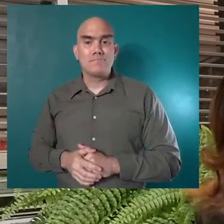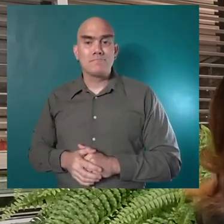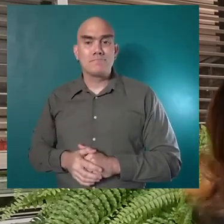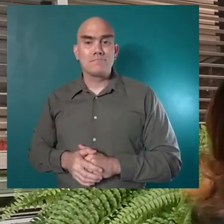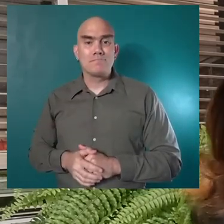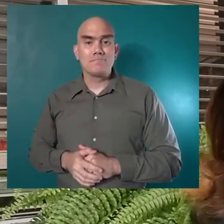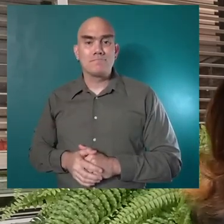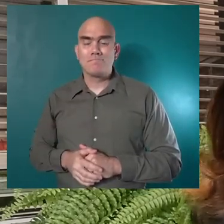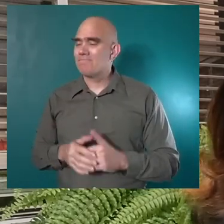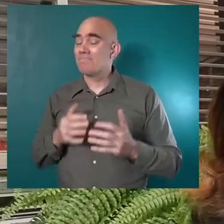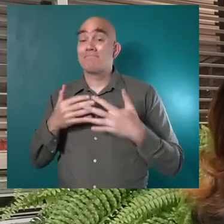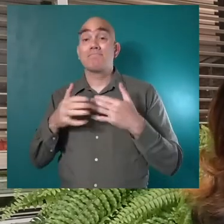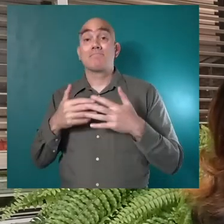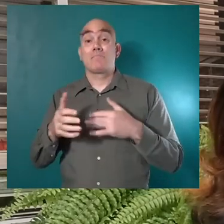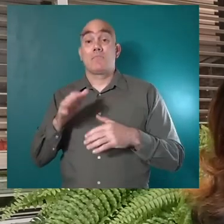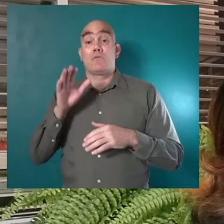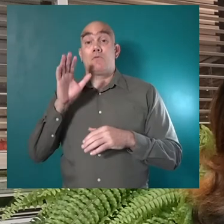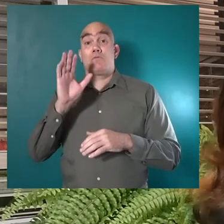please others.